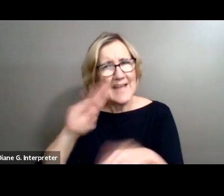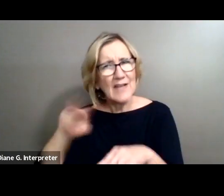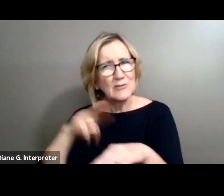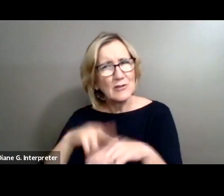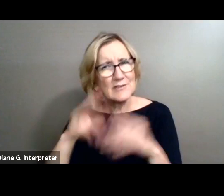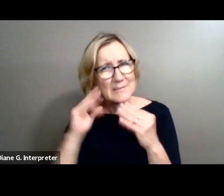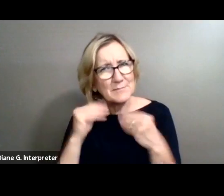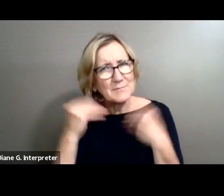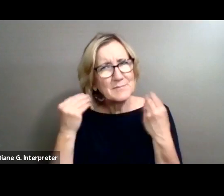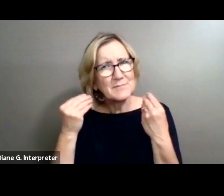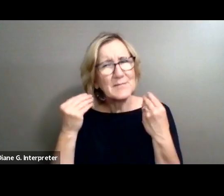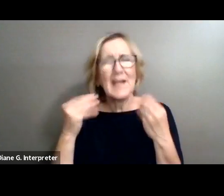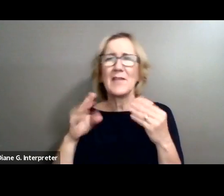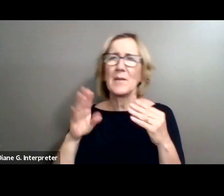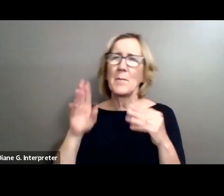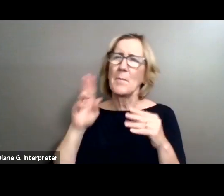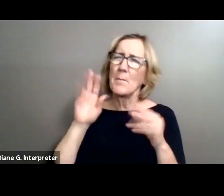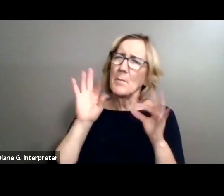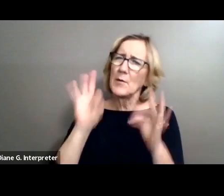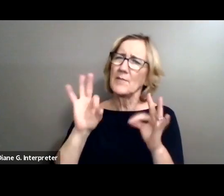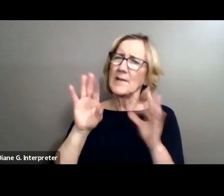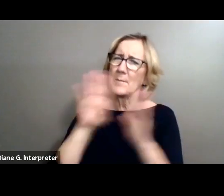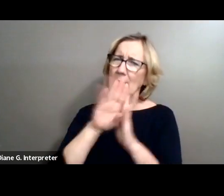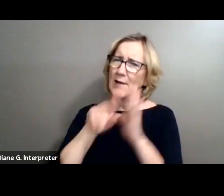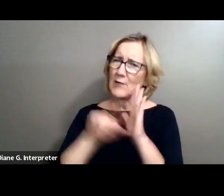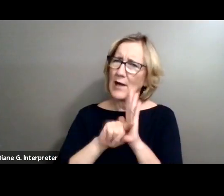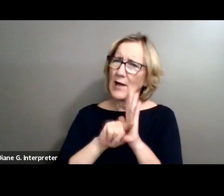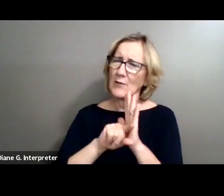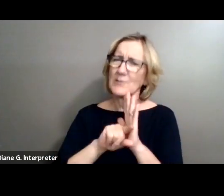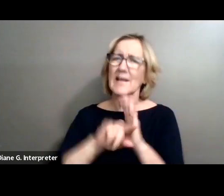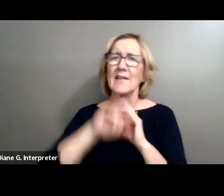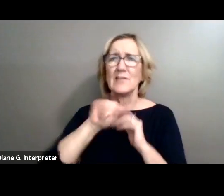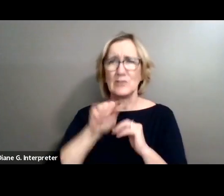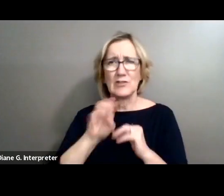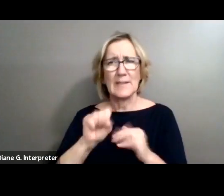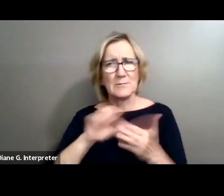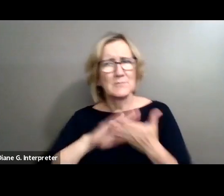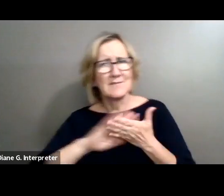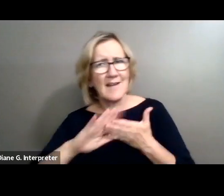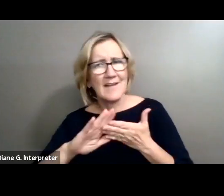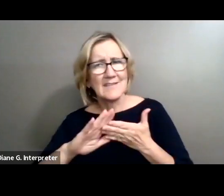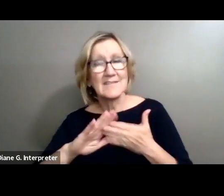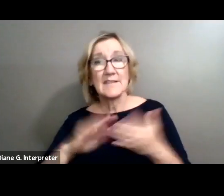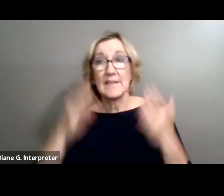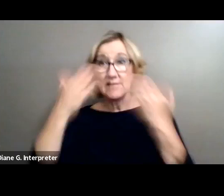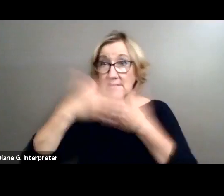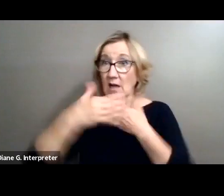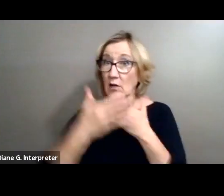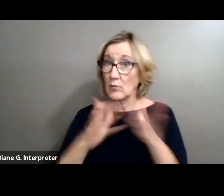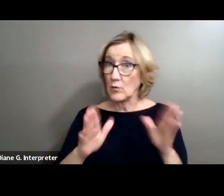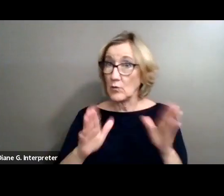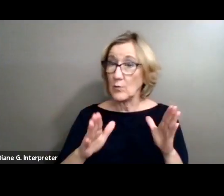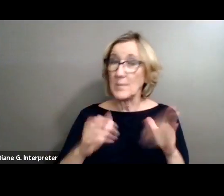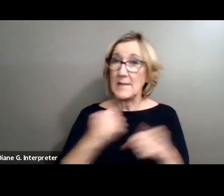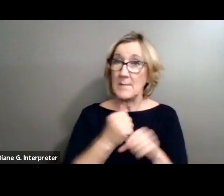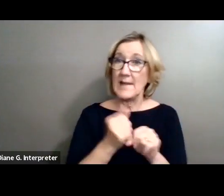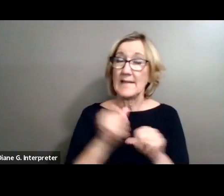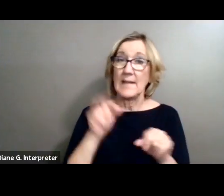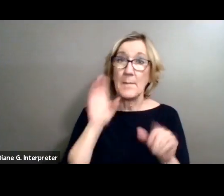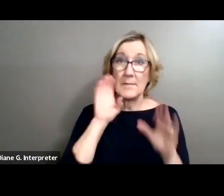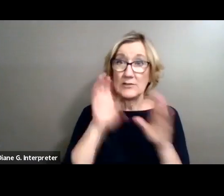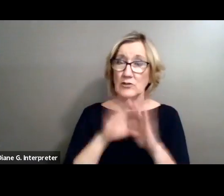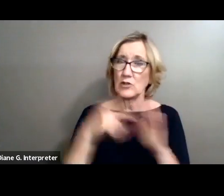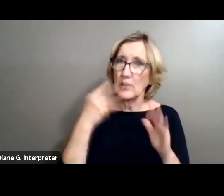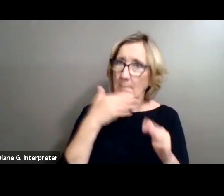treated the customers like family. In the dark room, James made their picture look even better. He brightened people's